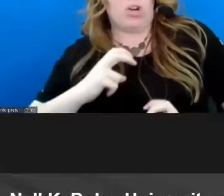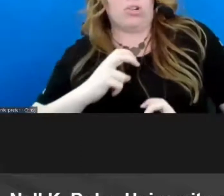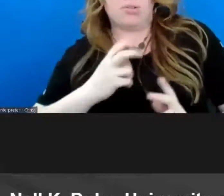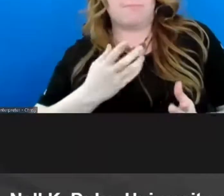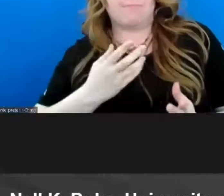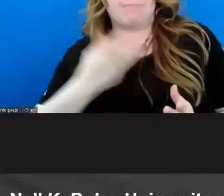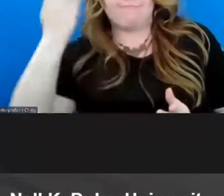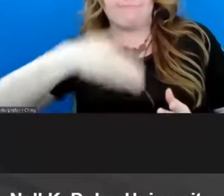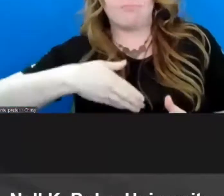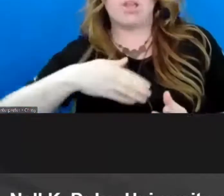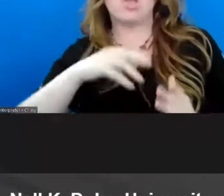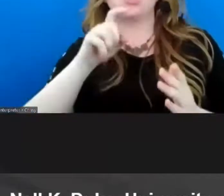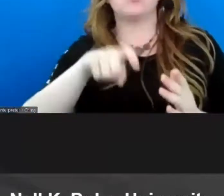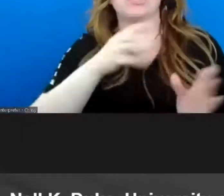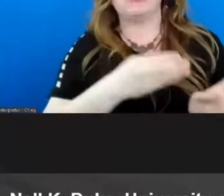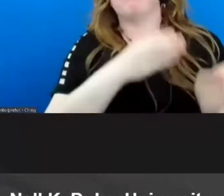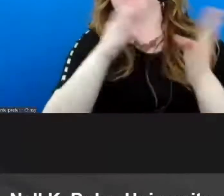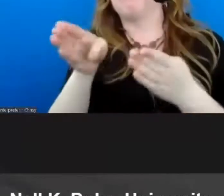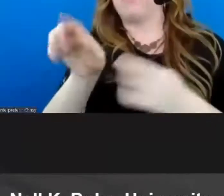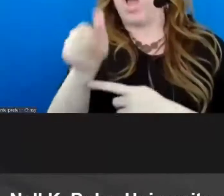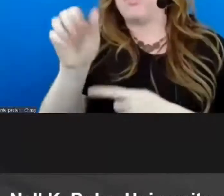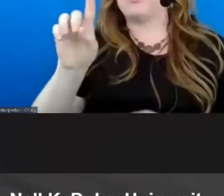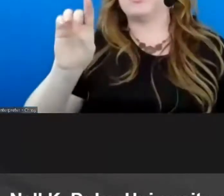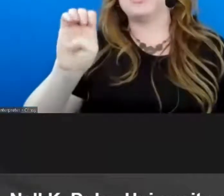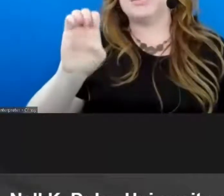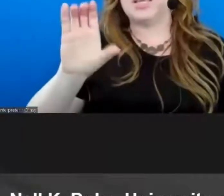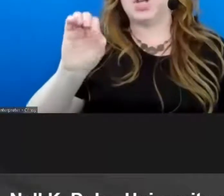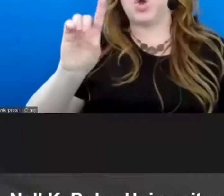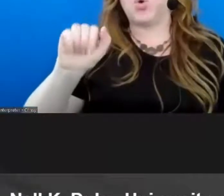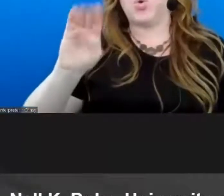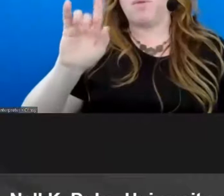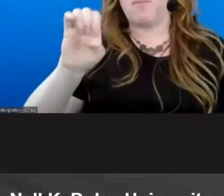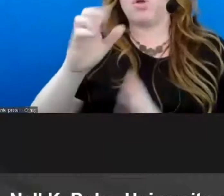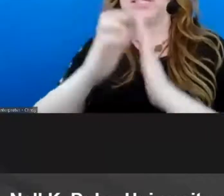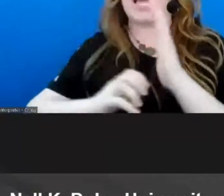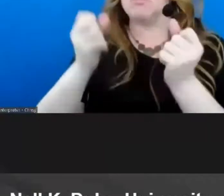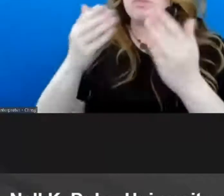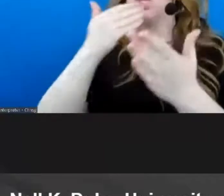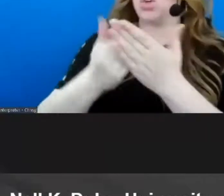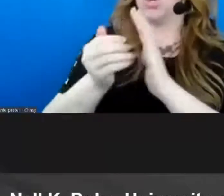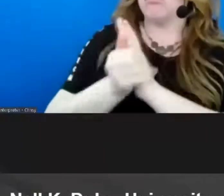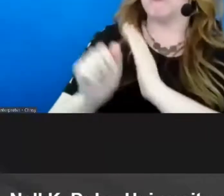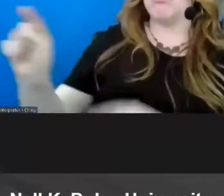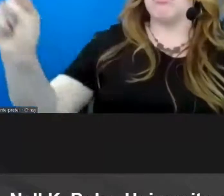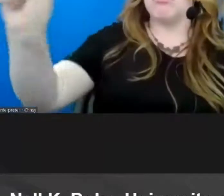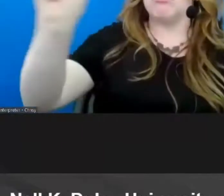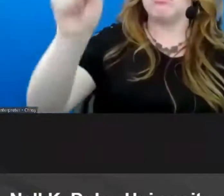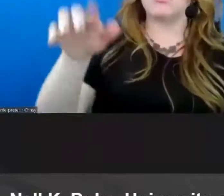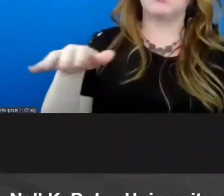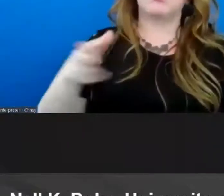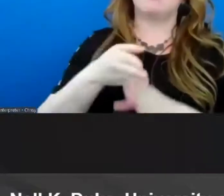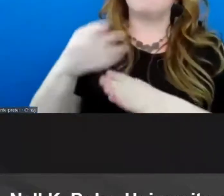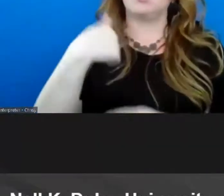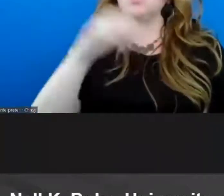other decodable texts there certainly are good decodable texts out there in the field uh we look for decodable texts